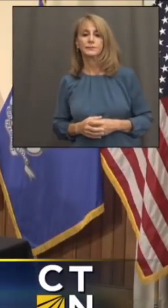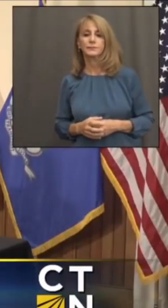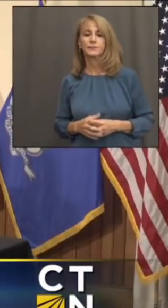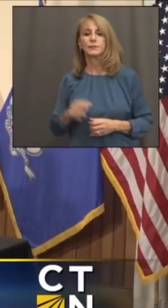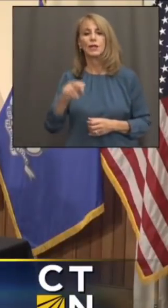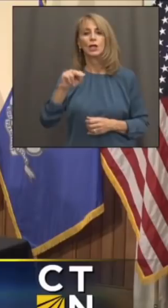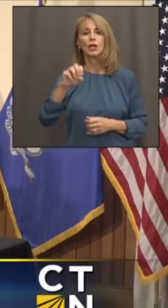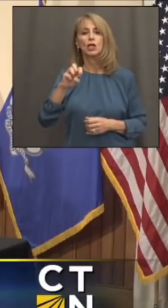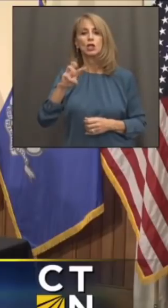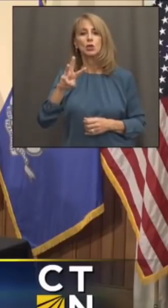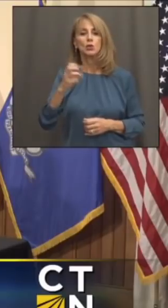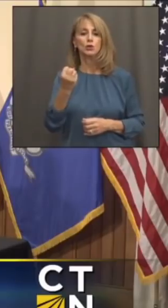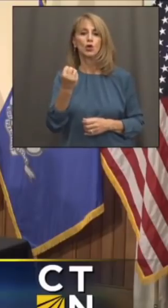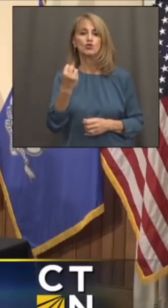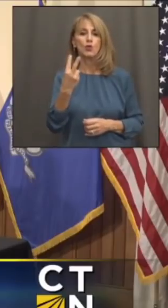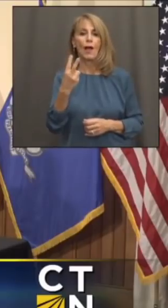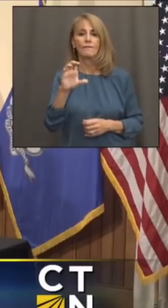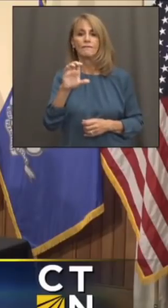News 12, Connecticut.